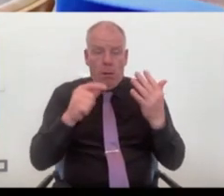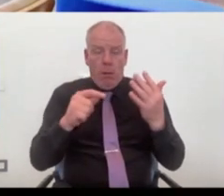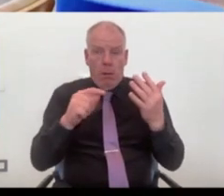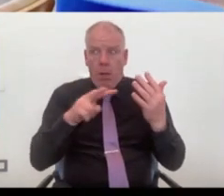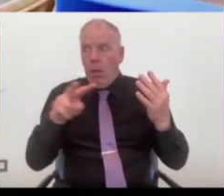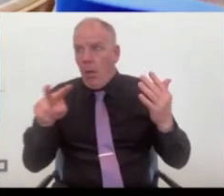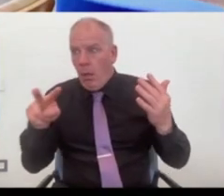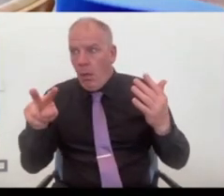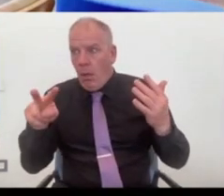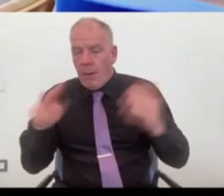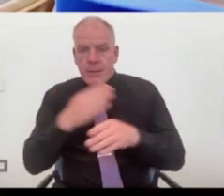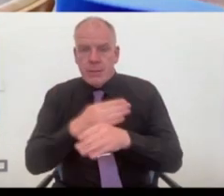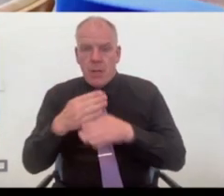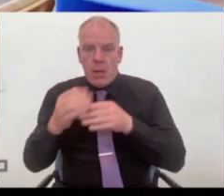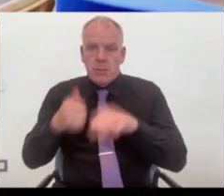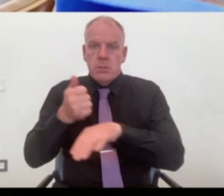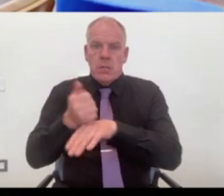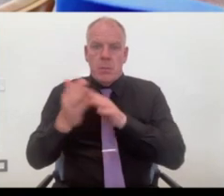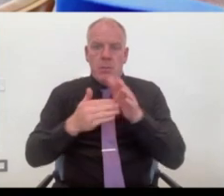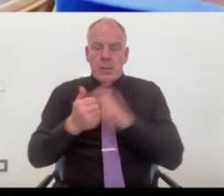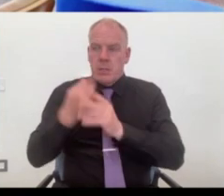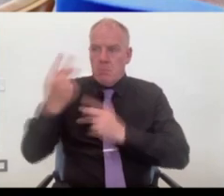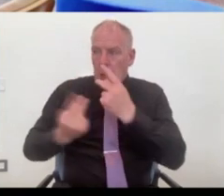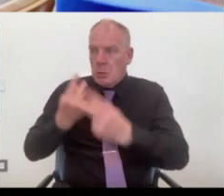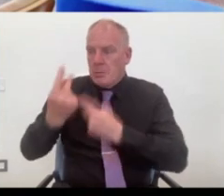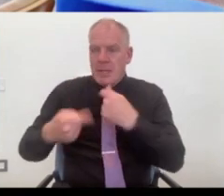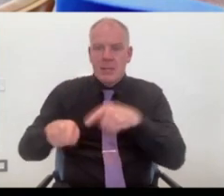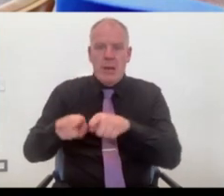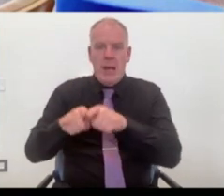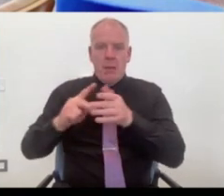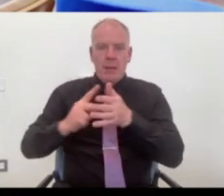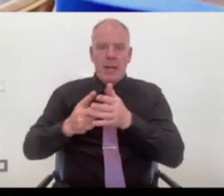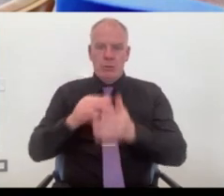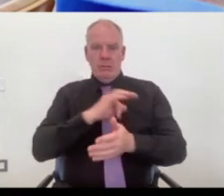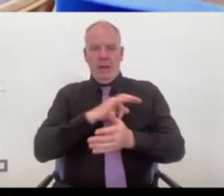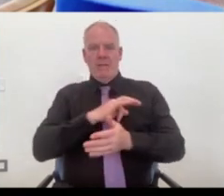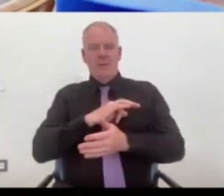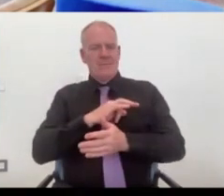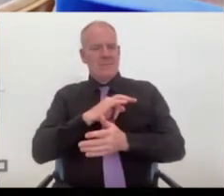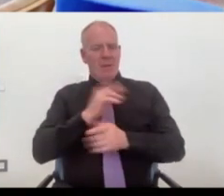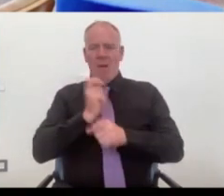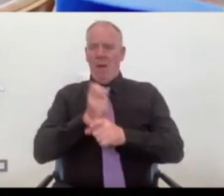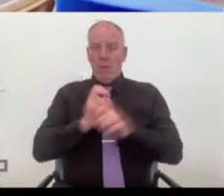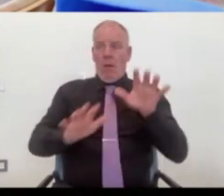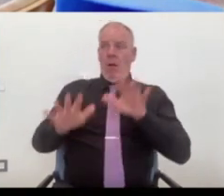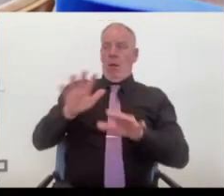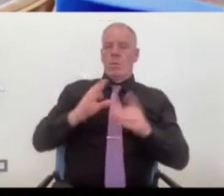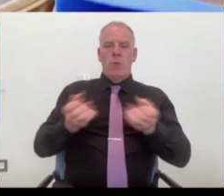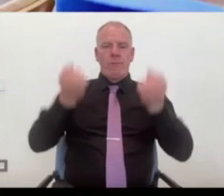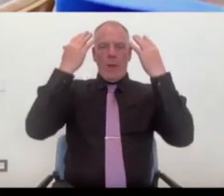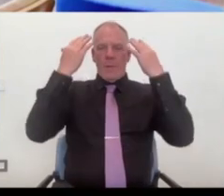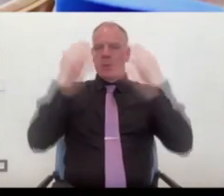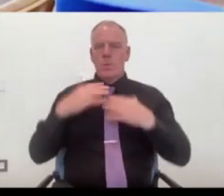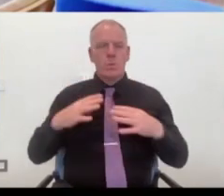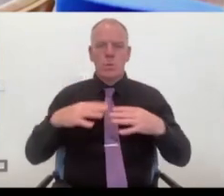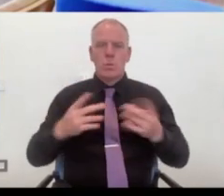start up those partnerships and arrangements by yourself is quite daunting. You just don't do it. So what